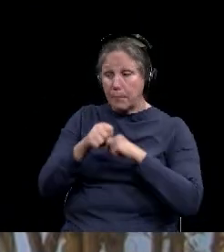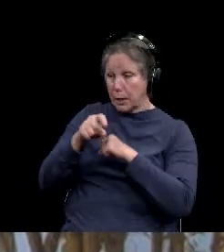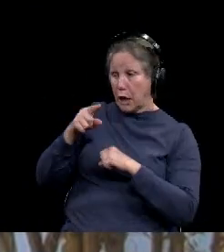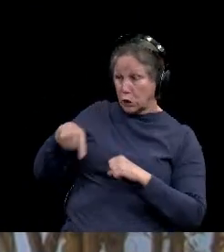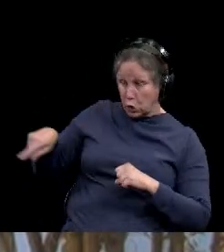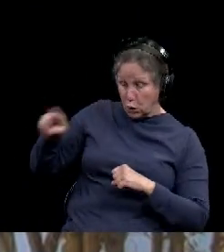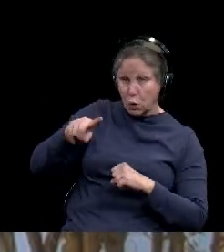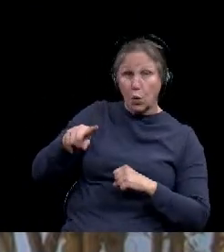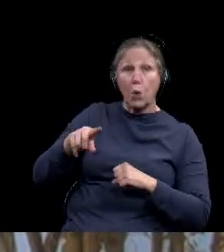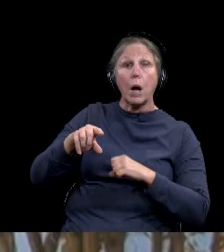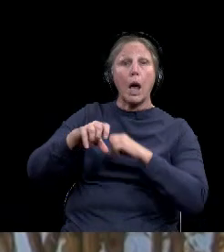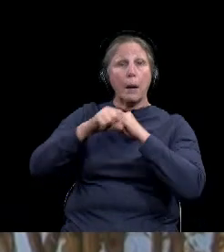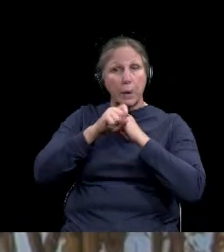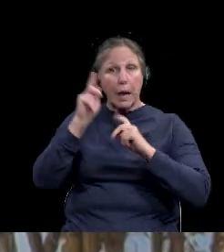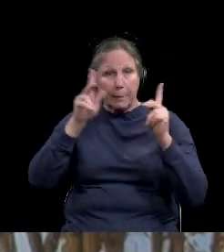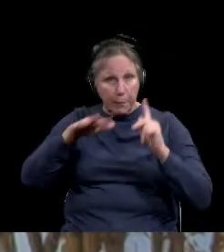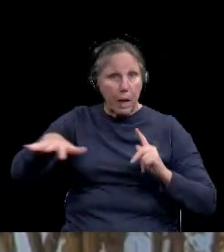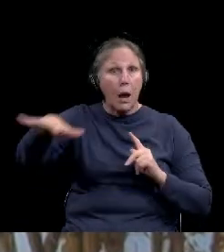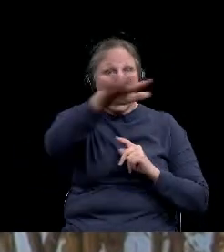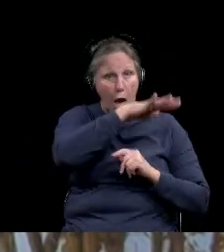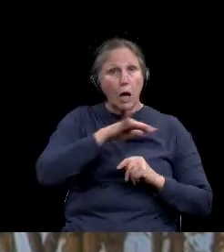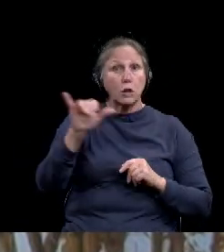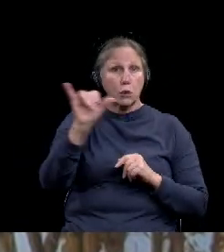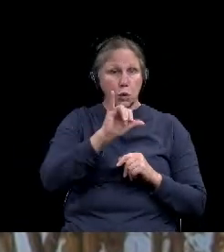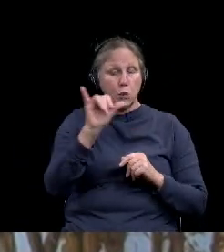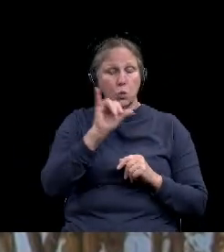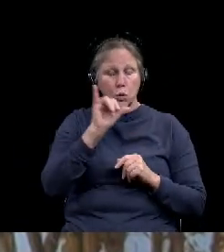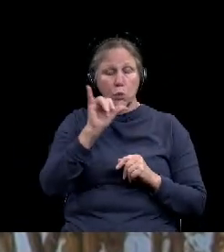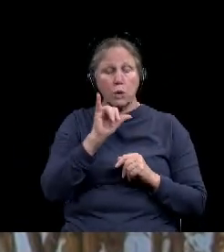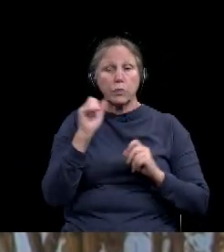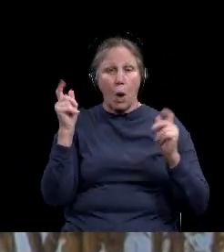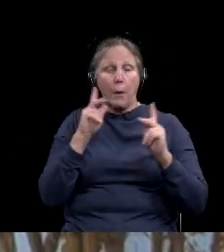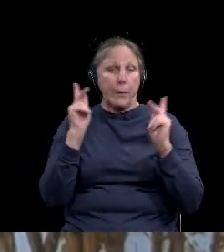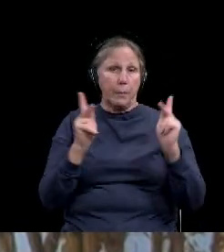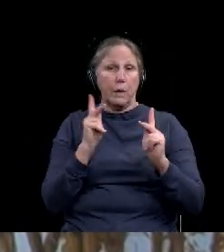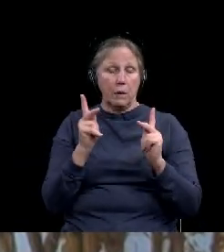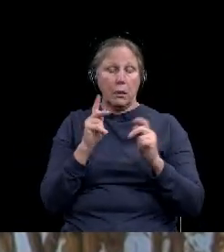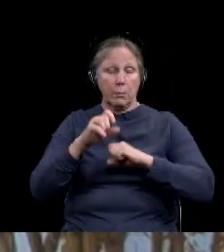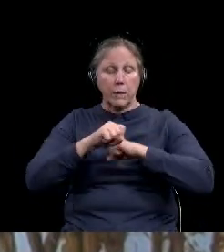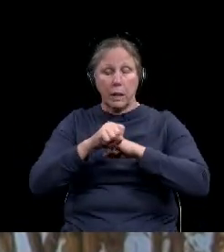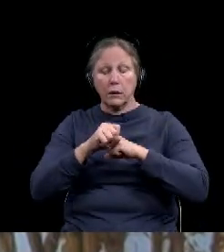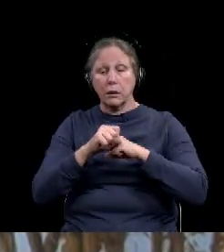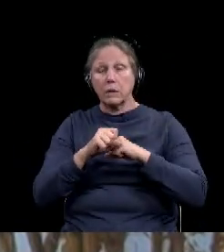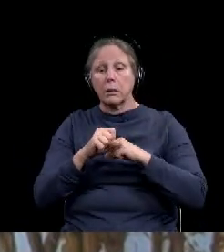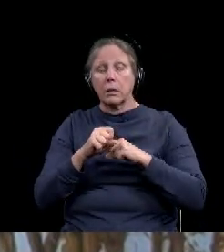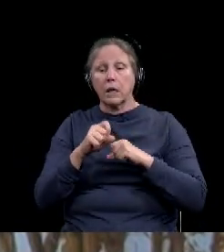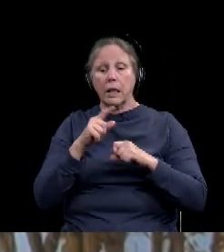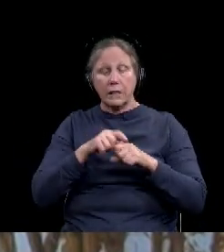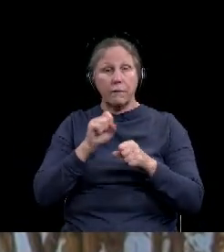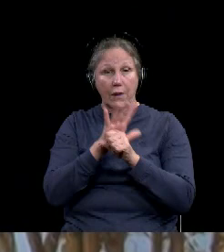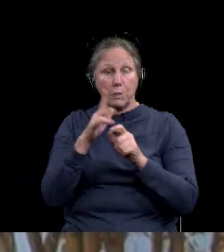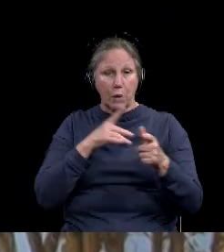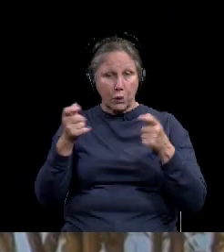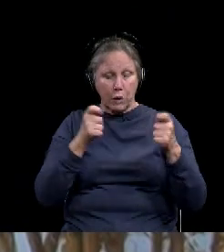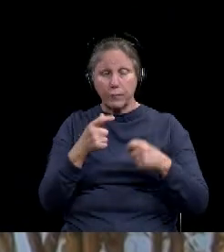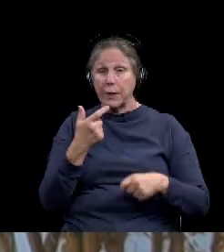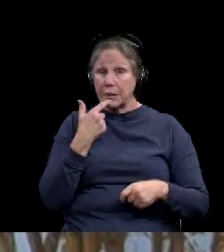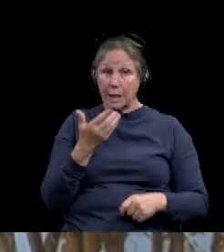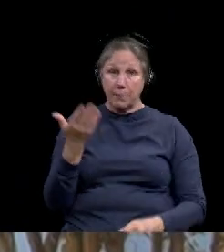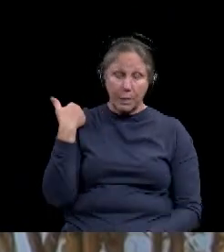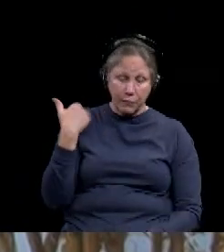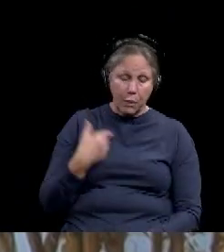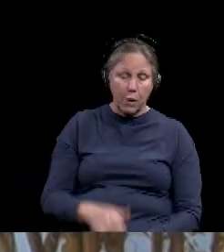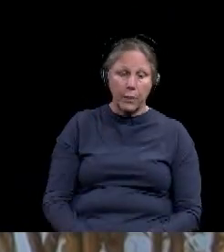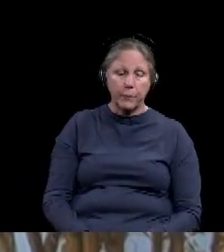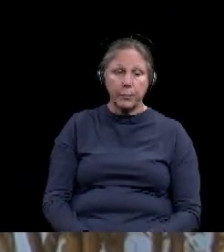those around us and it helps protect our healthcare facilities and workers. Um, as we try to keep control of this virus, as I said before, we're